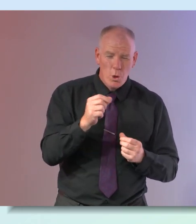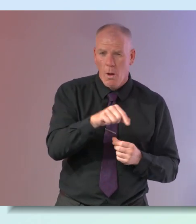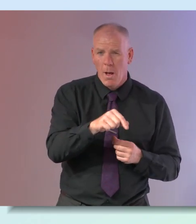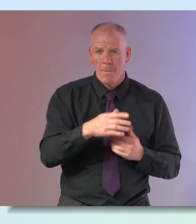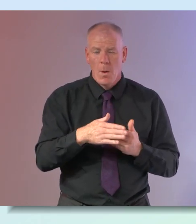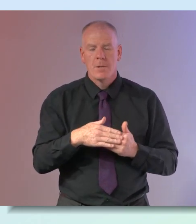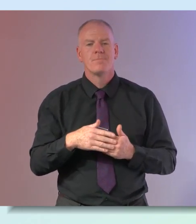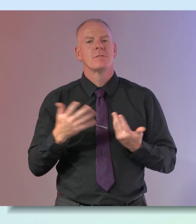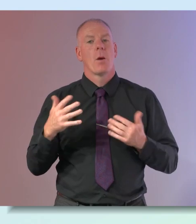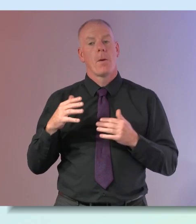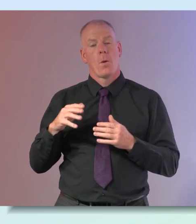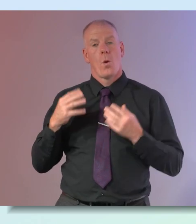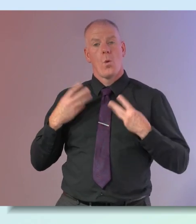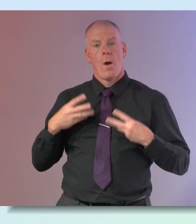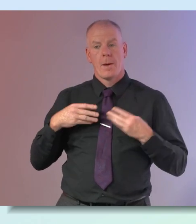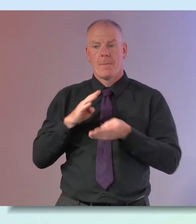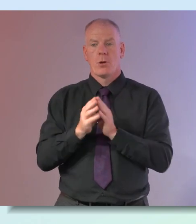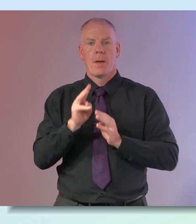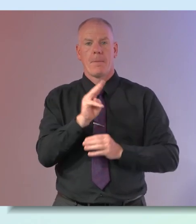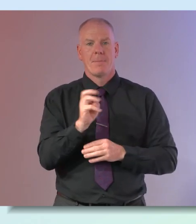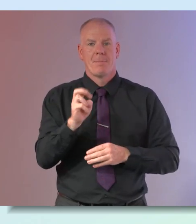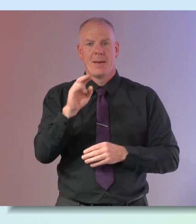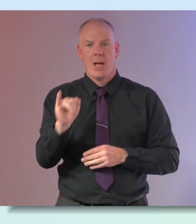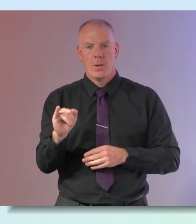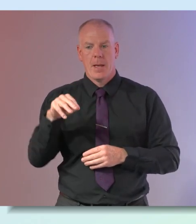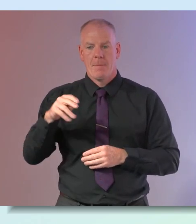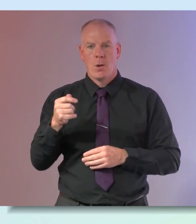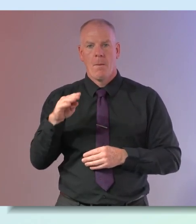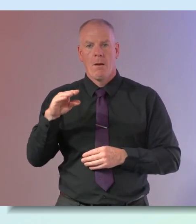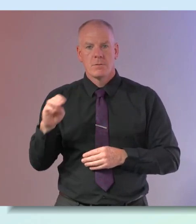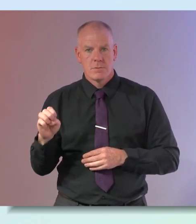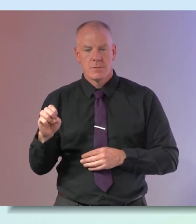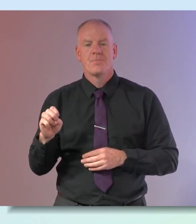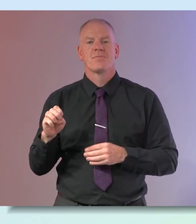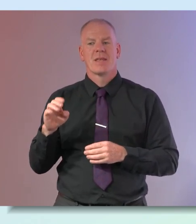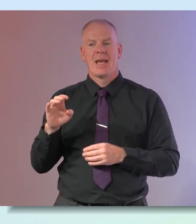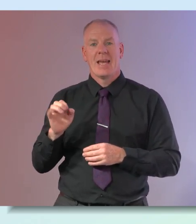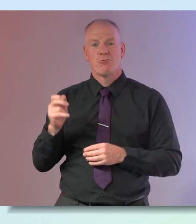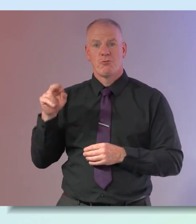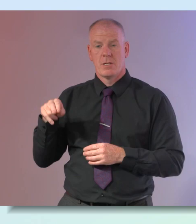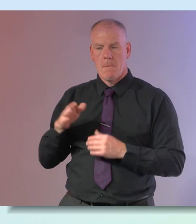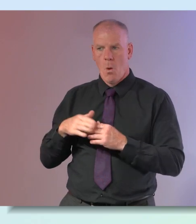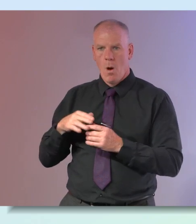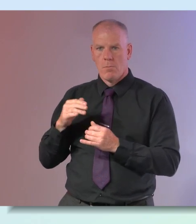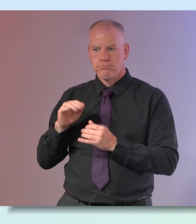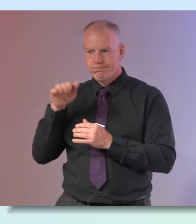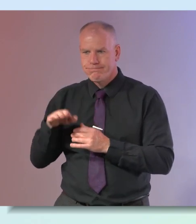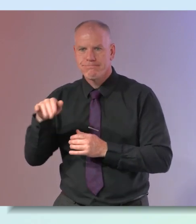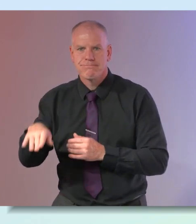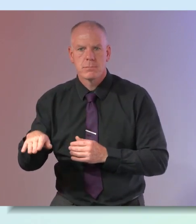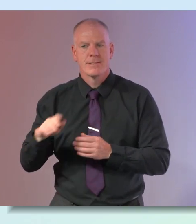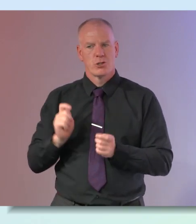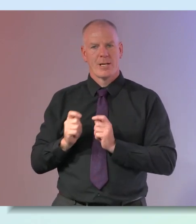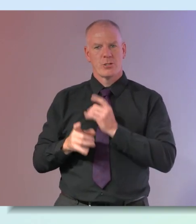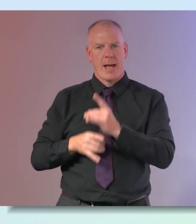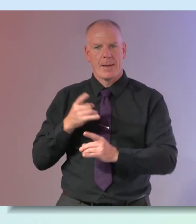women that are moving into the perimenopause as their estrogen is becoming more volatile and those changes are beginning that is the time